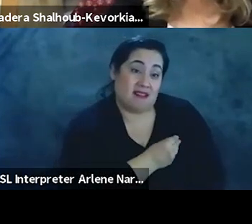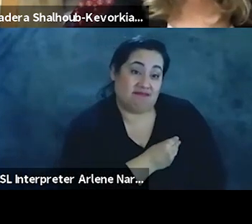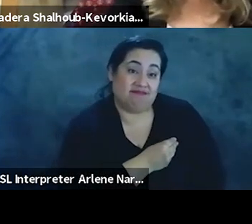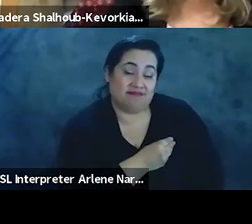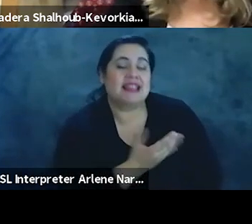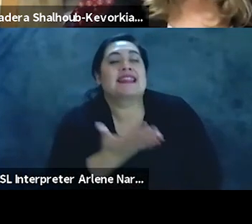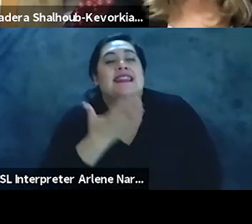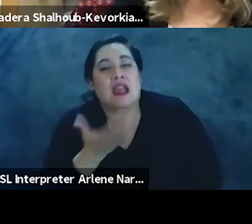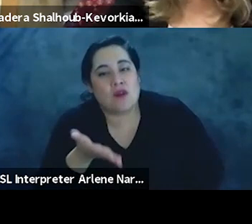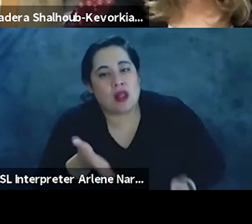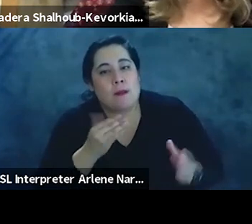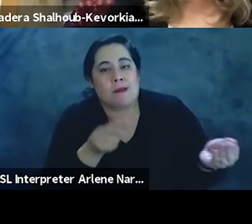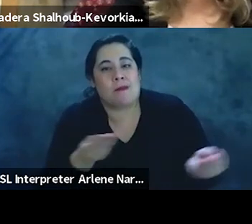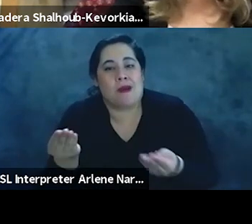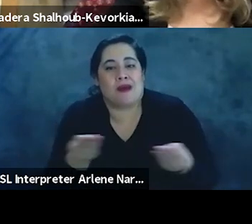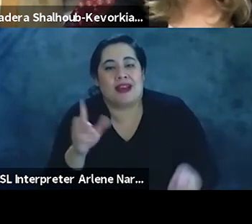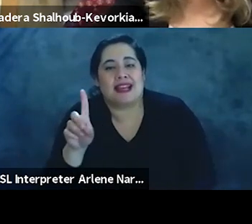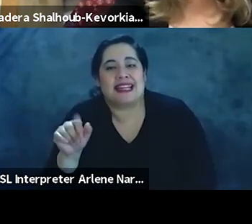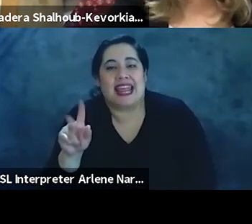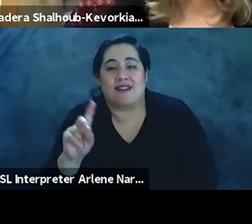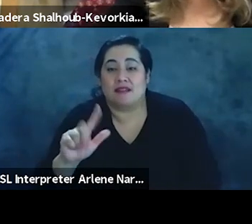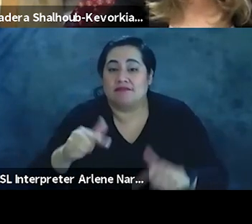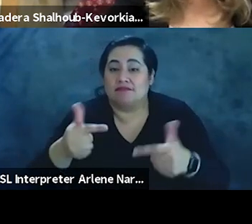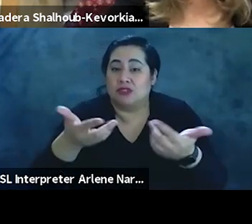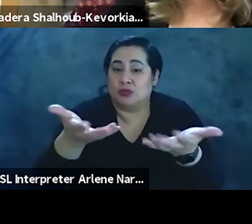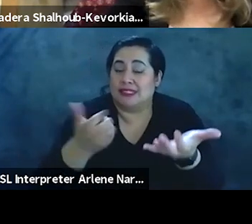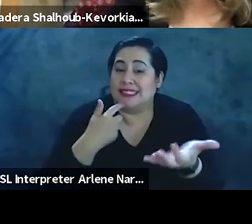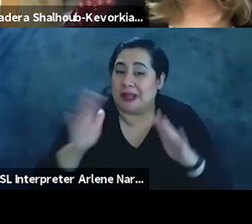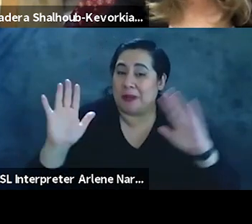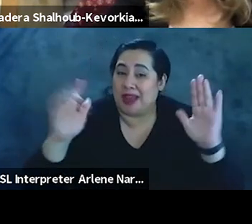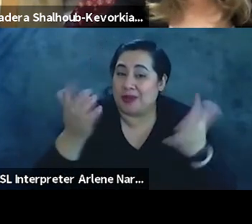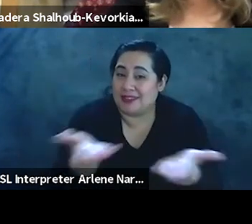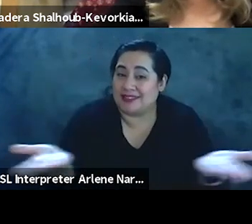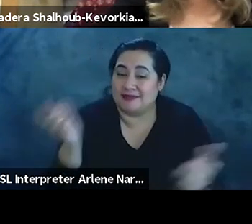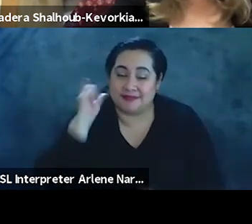thank you for letting me moderate david um do you want to say goodbye to us